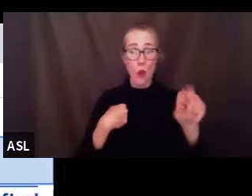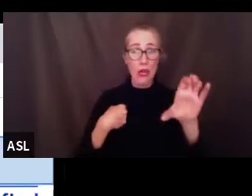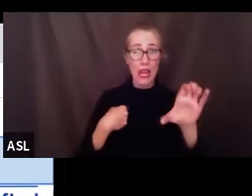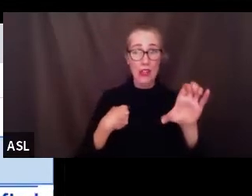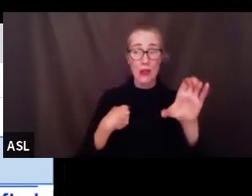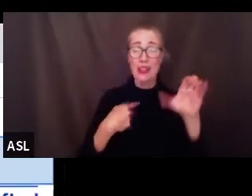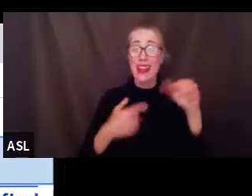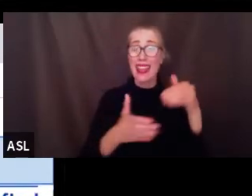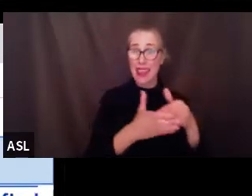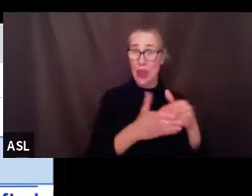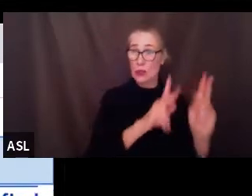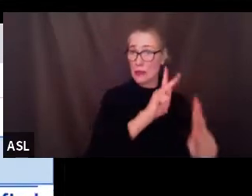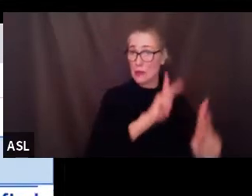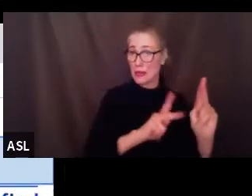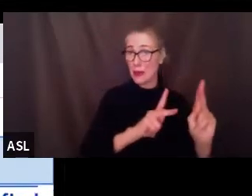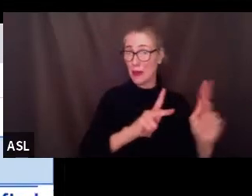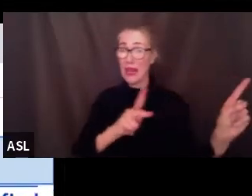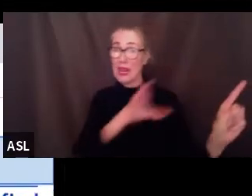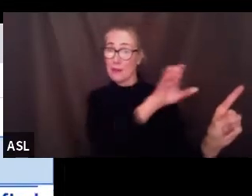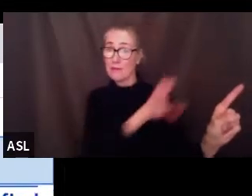in our in our county